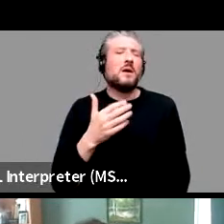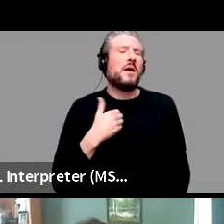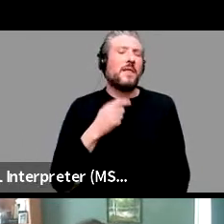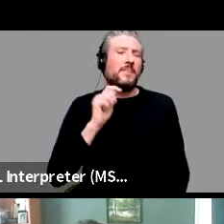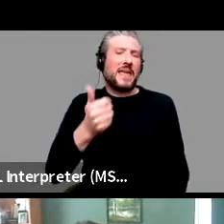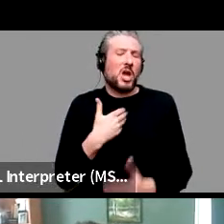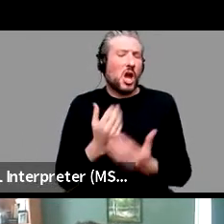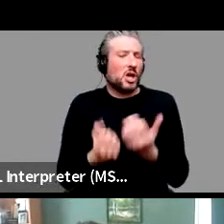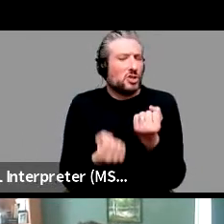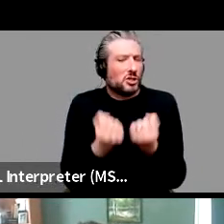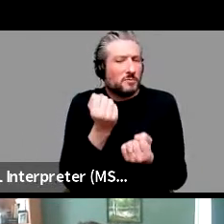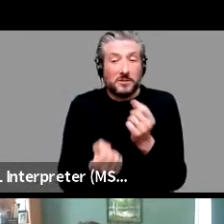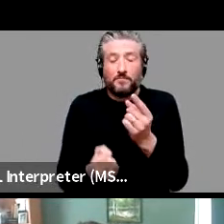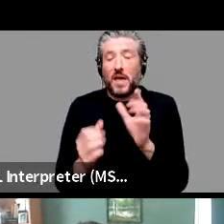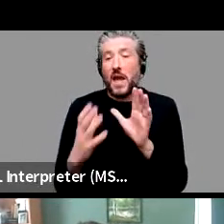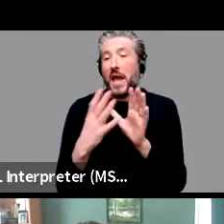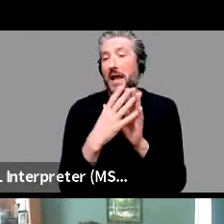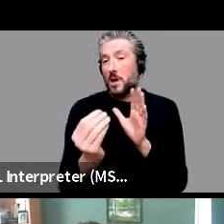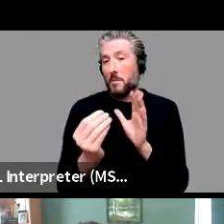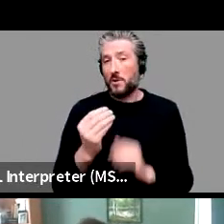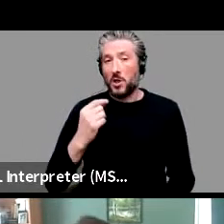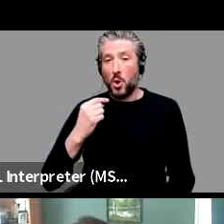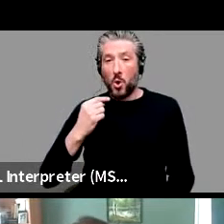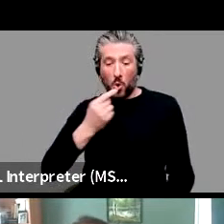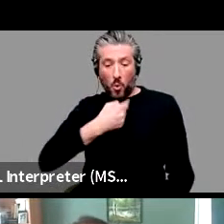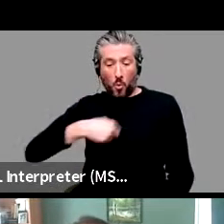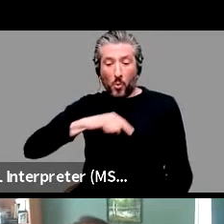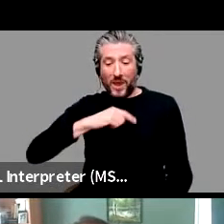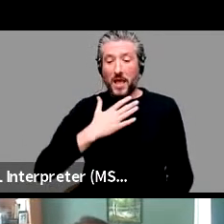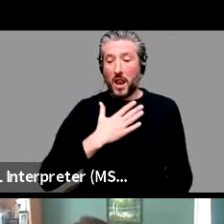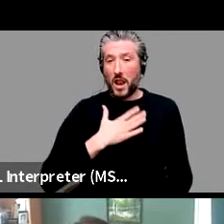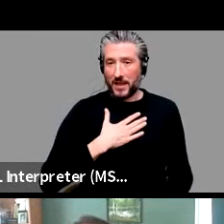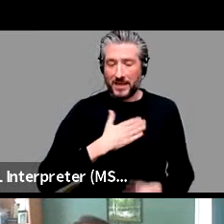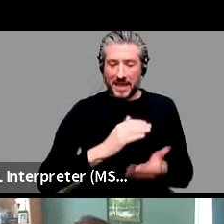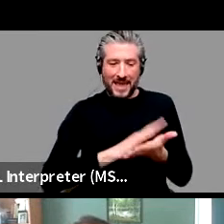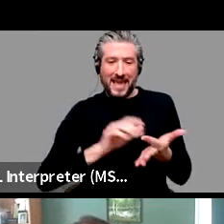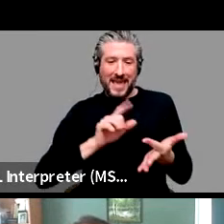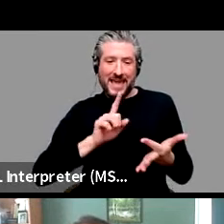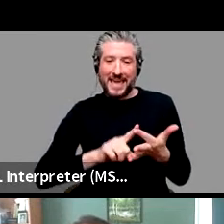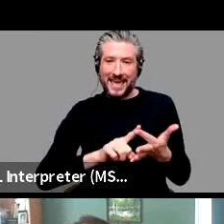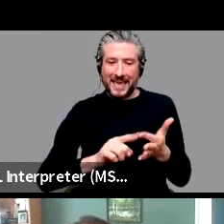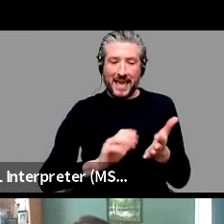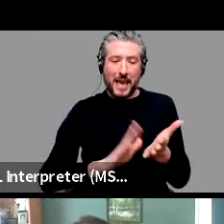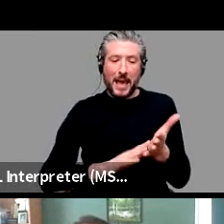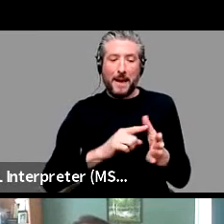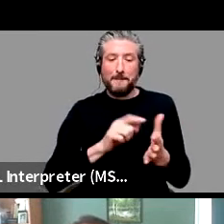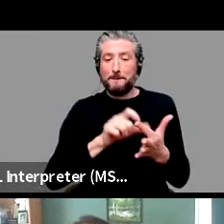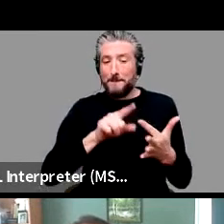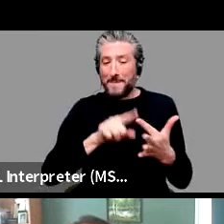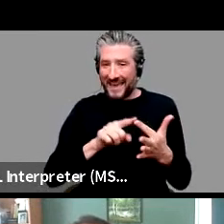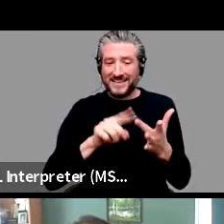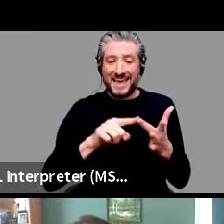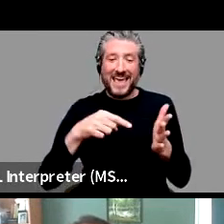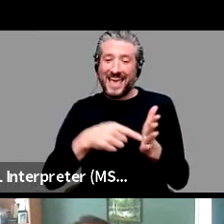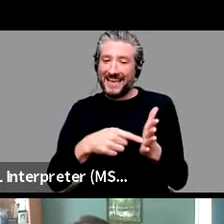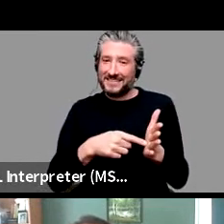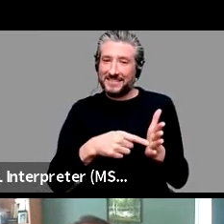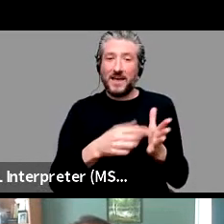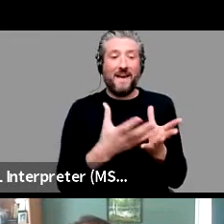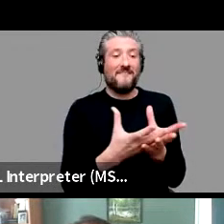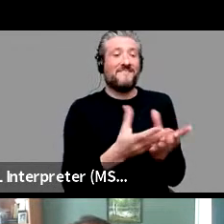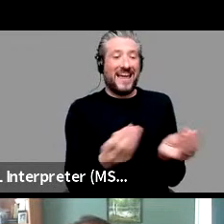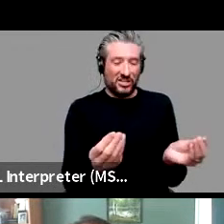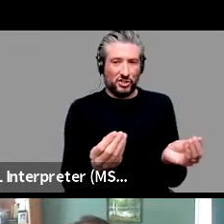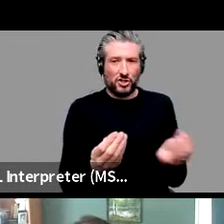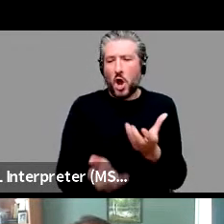we like, um, he made it vanish better than he vanished it. Well, I don't know why. I mean, it's